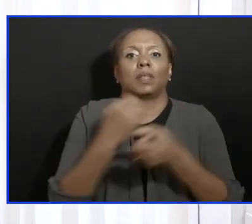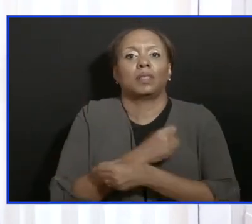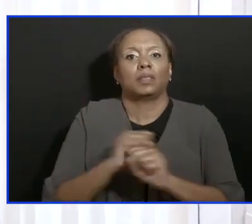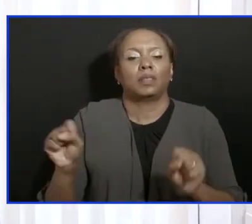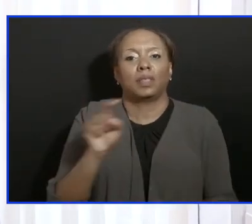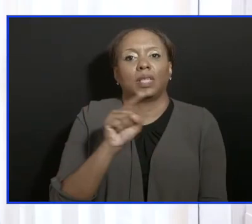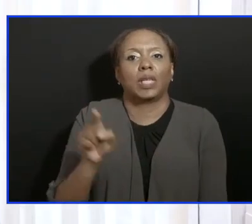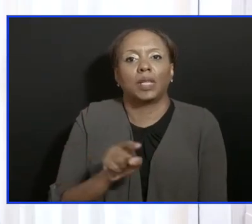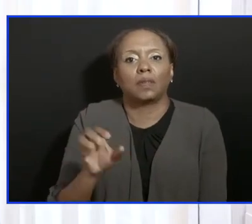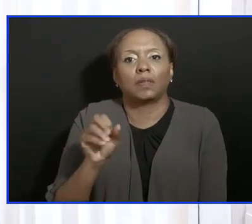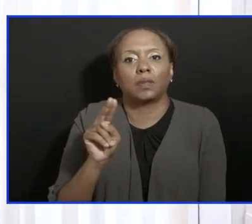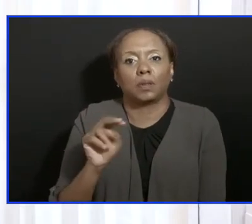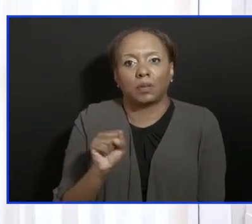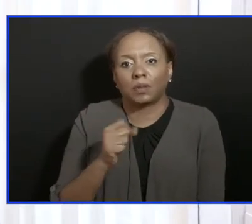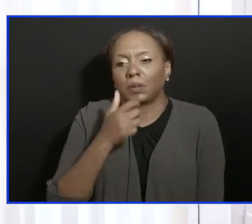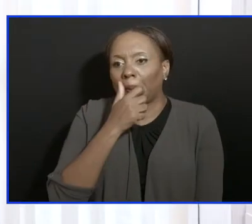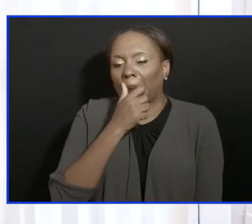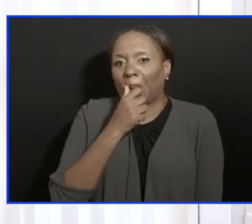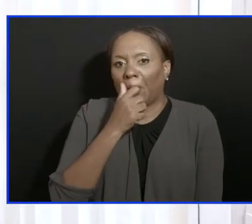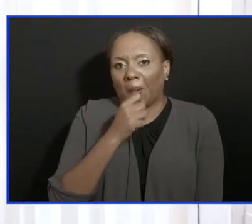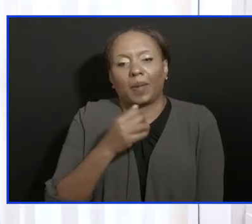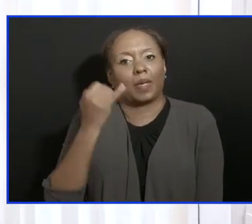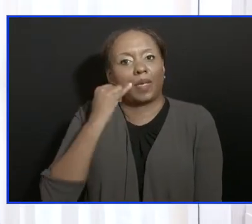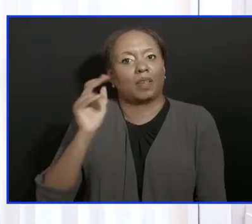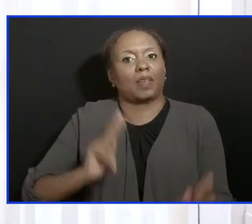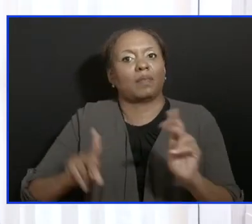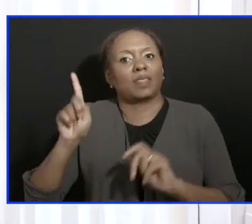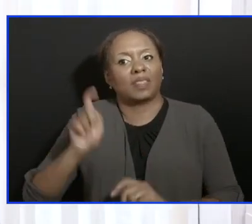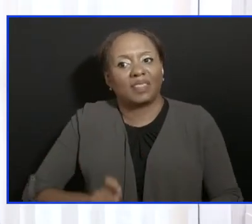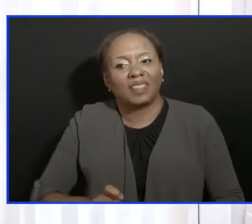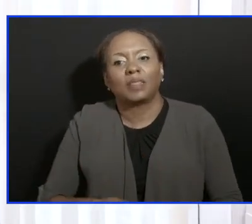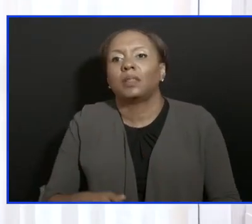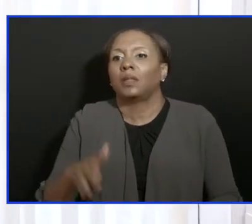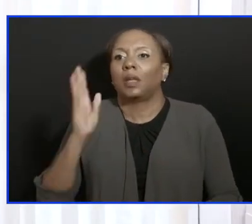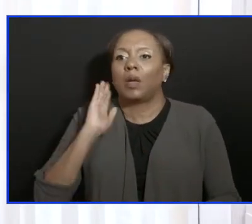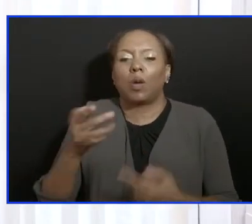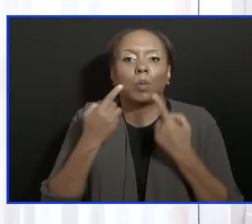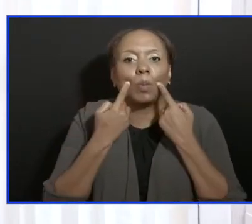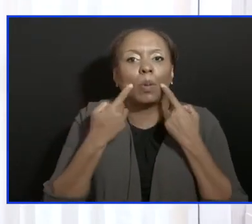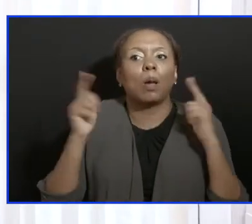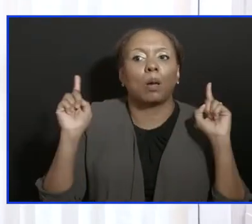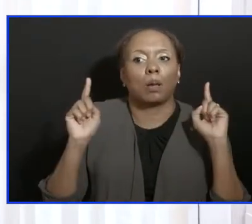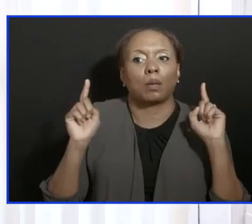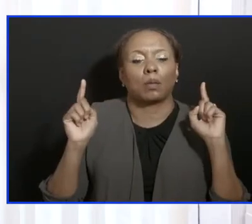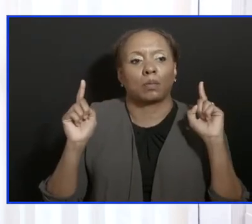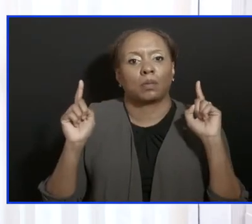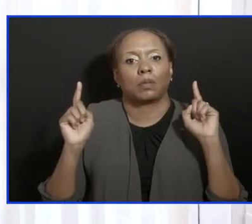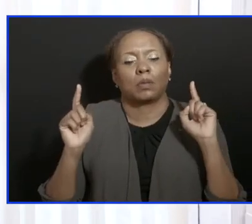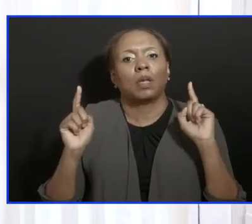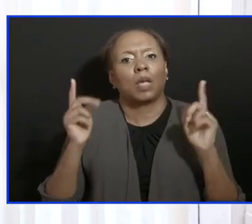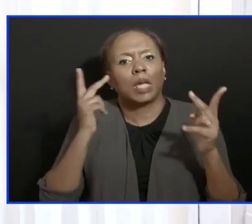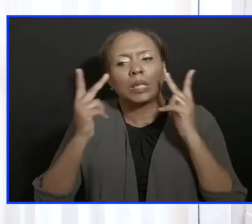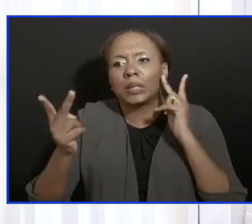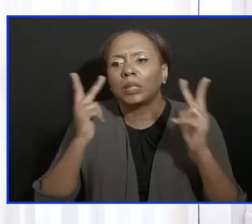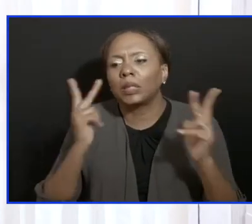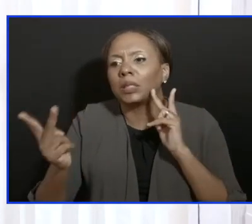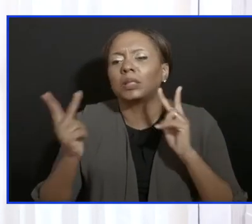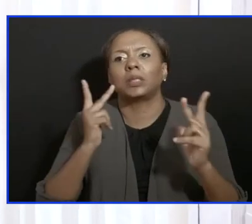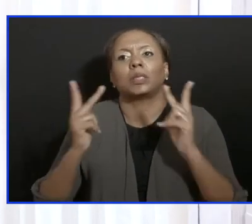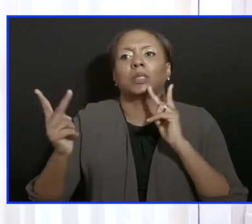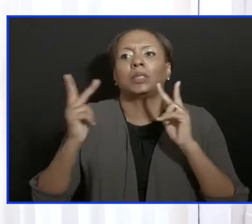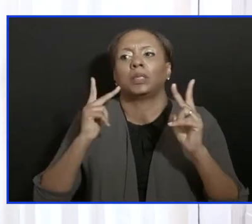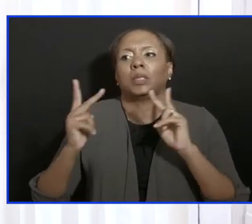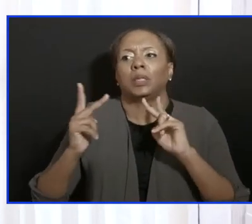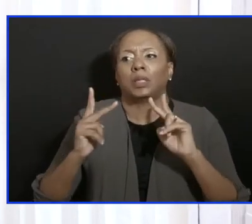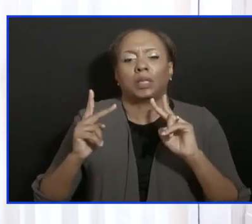out the vaccinations as people need them, then we will get through and we will also start to see unemployment continue to drop. It's